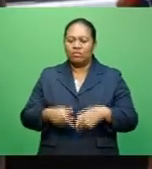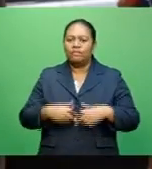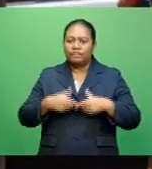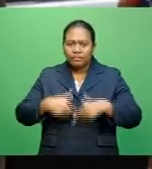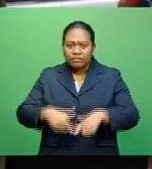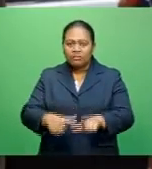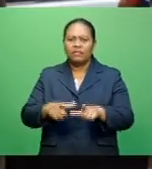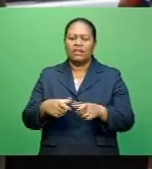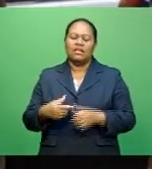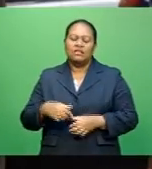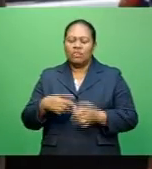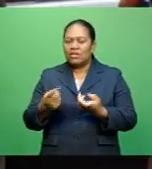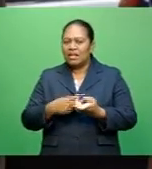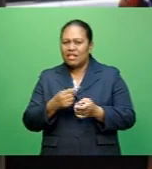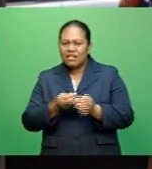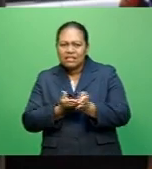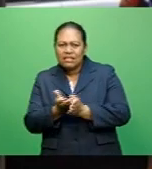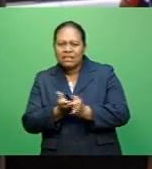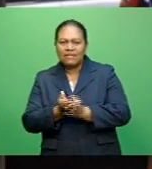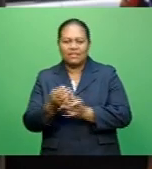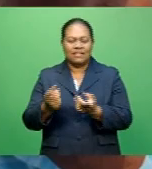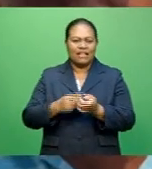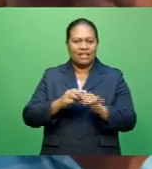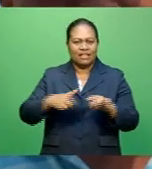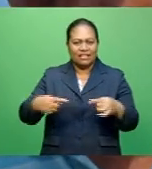other islands and the services are crucial.